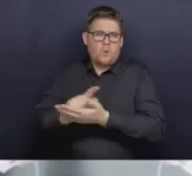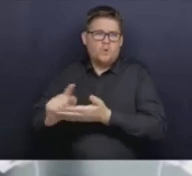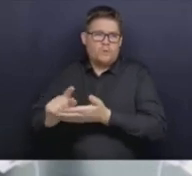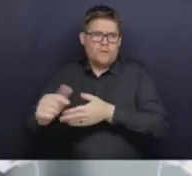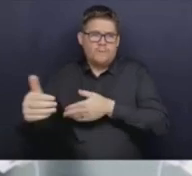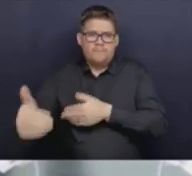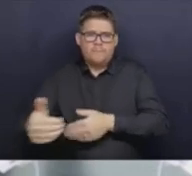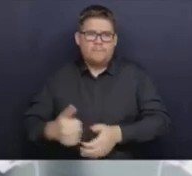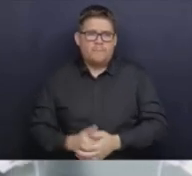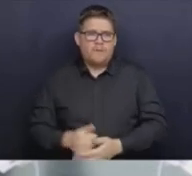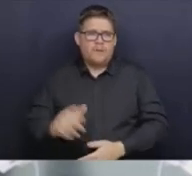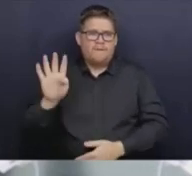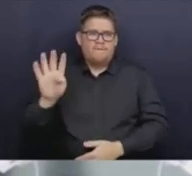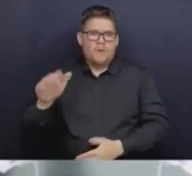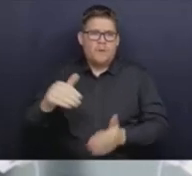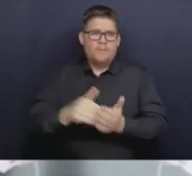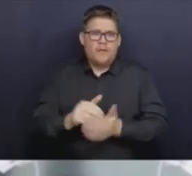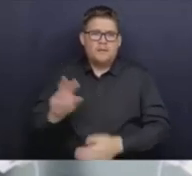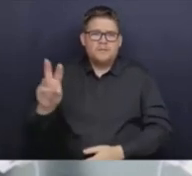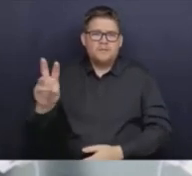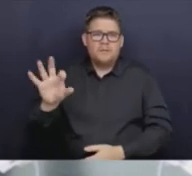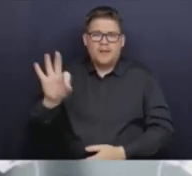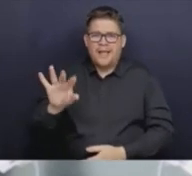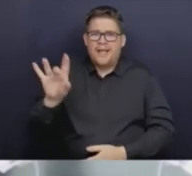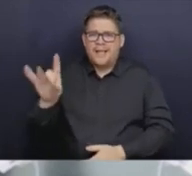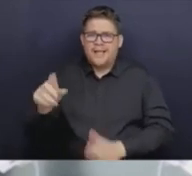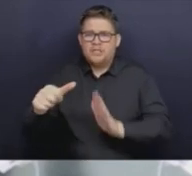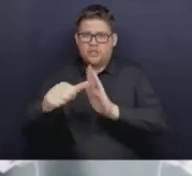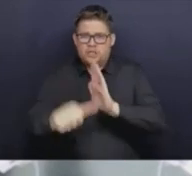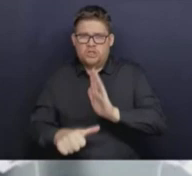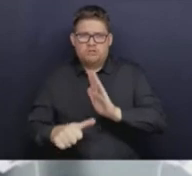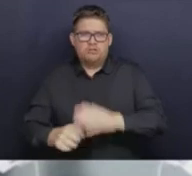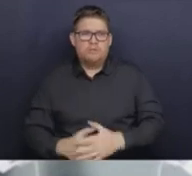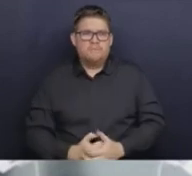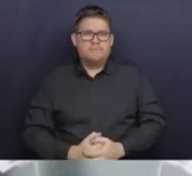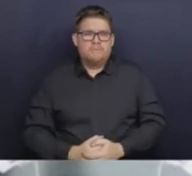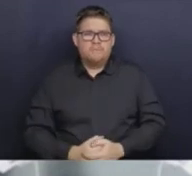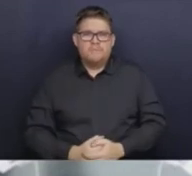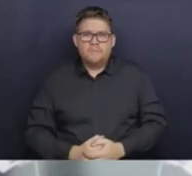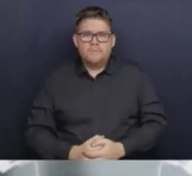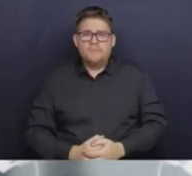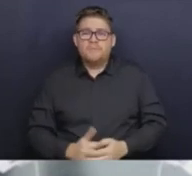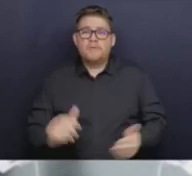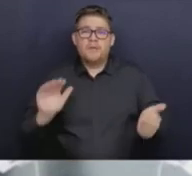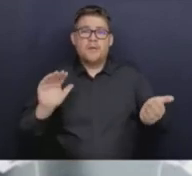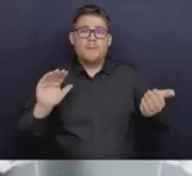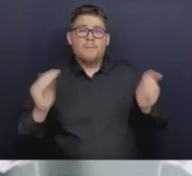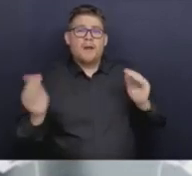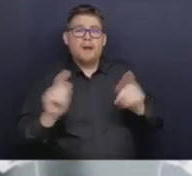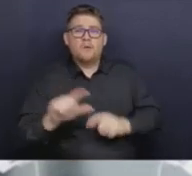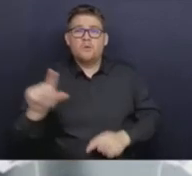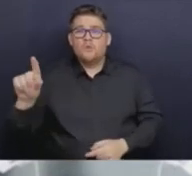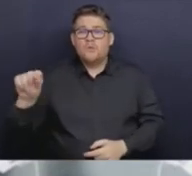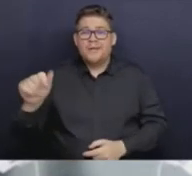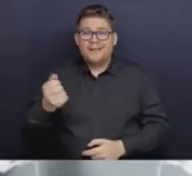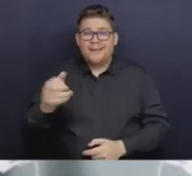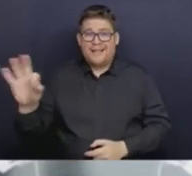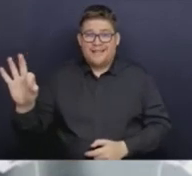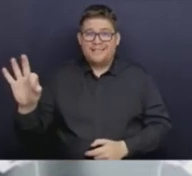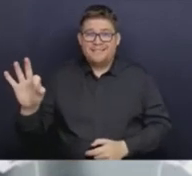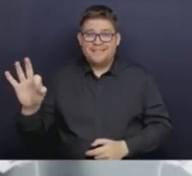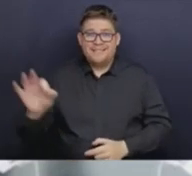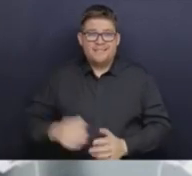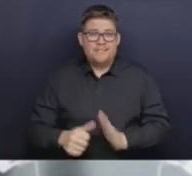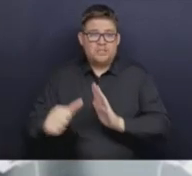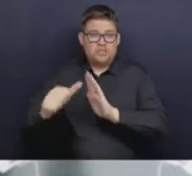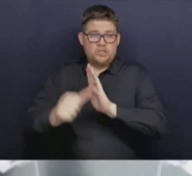,698 surgeries in BC. Just to put that in context, during the same week in 2019, and there is an